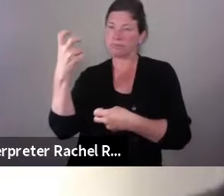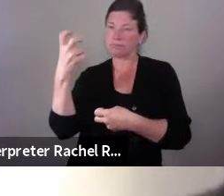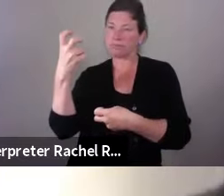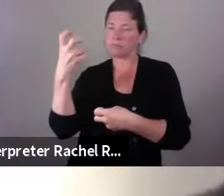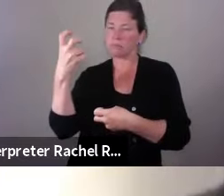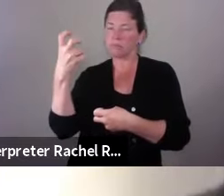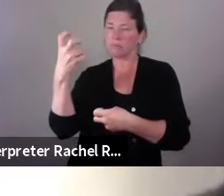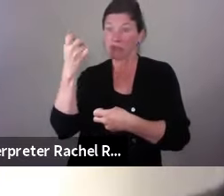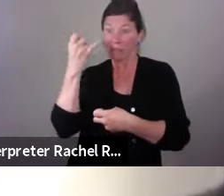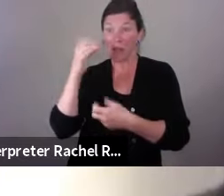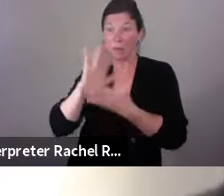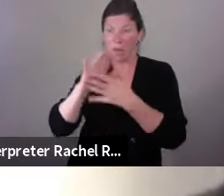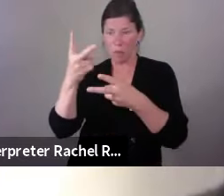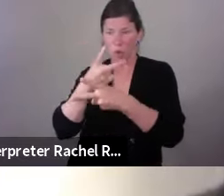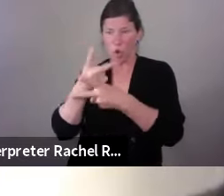killing me.